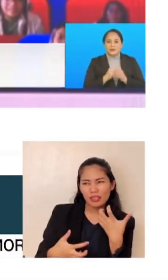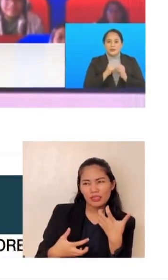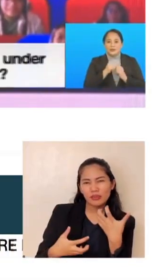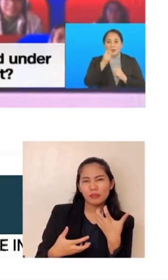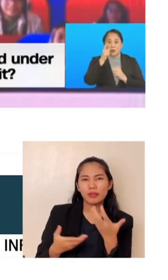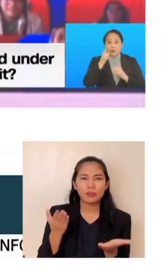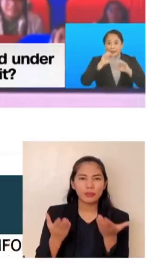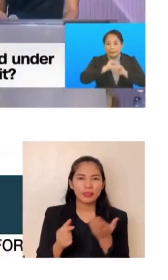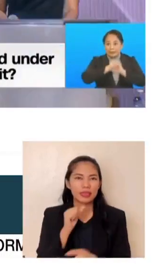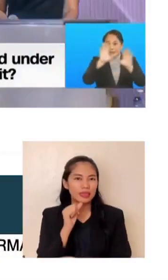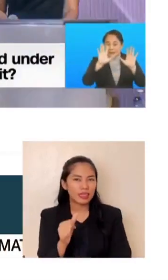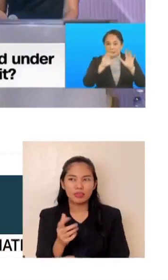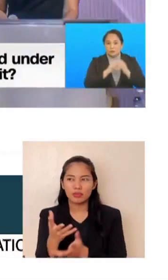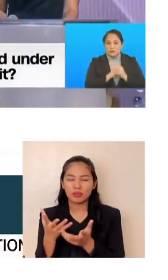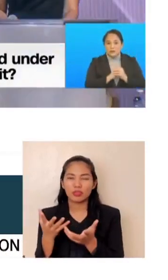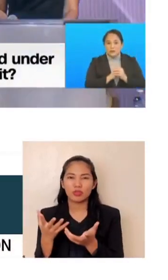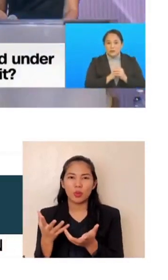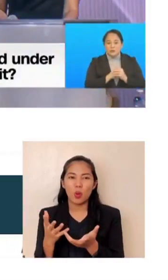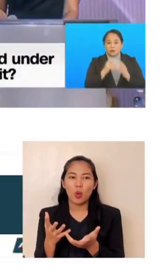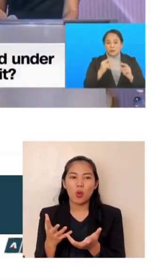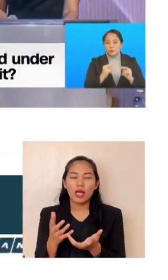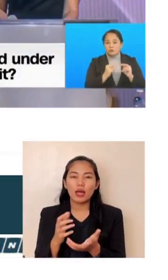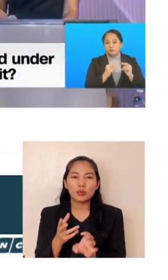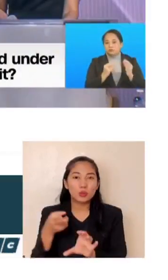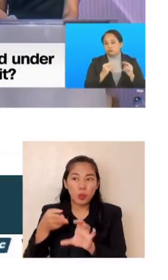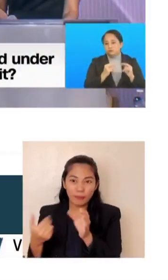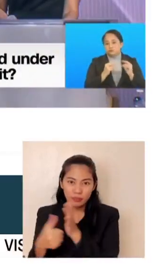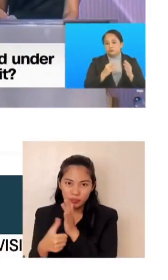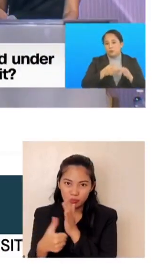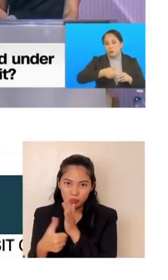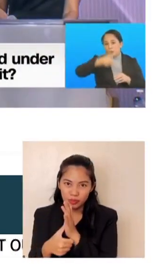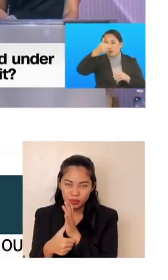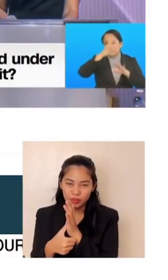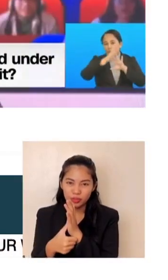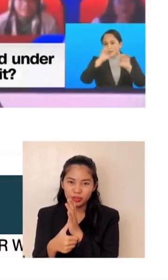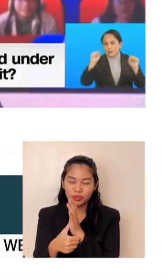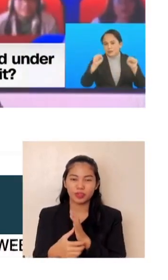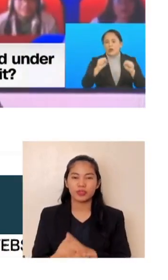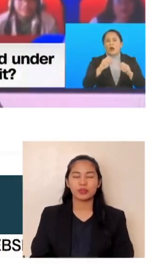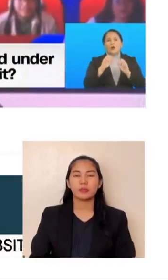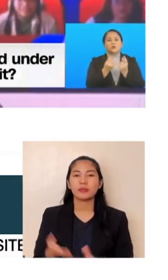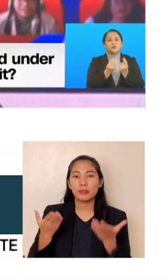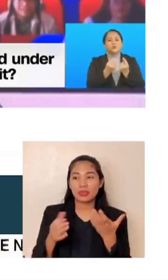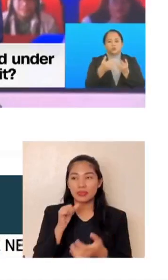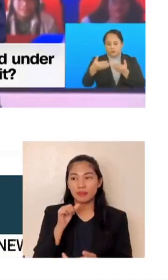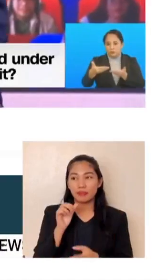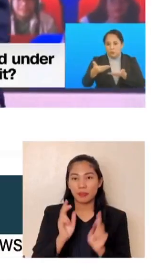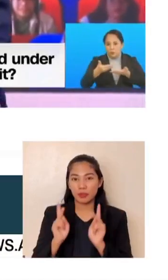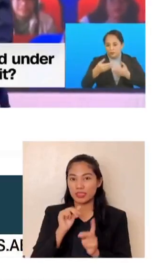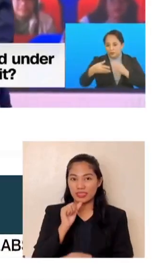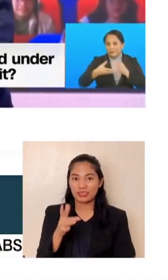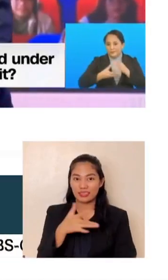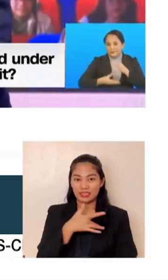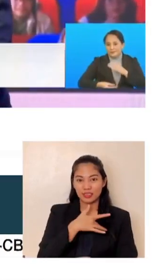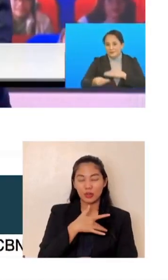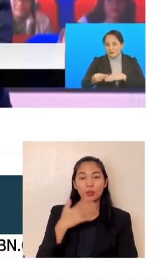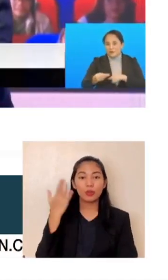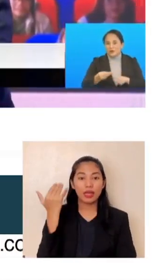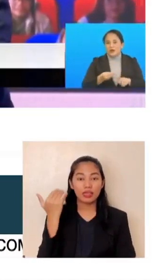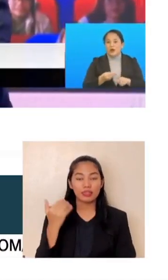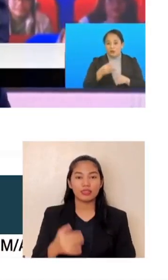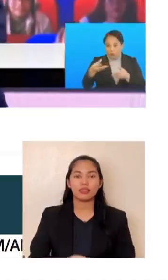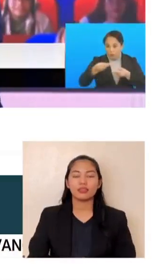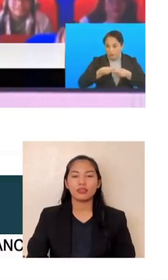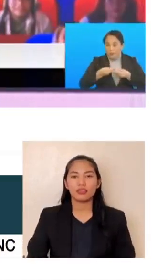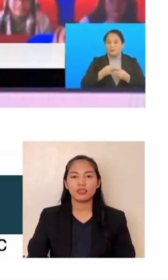of what he sells in terms of his idea and the ideology. Because the shirt that we are